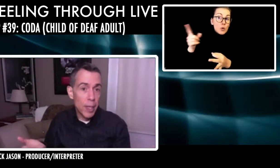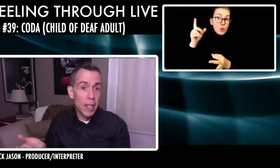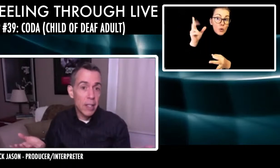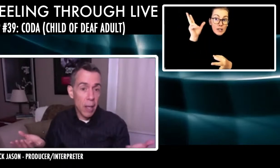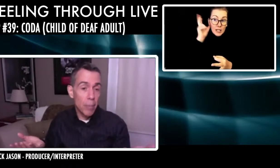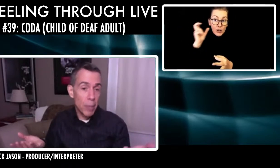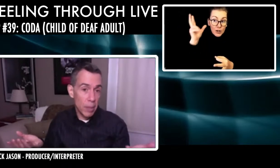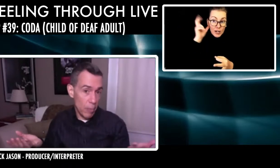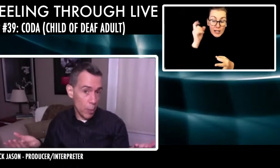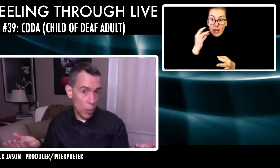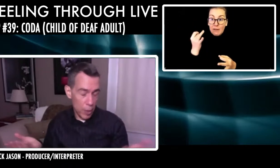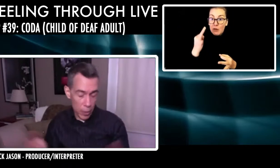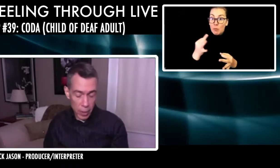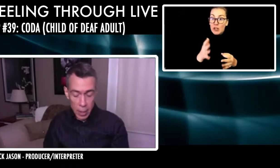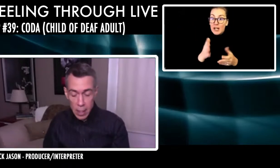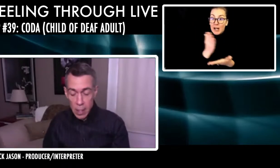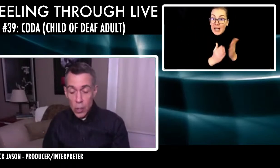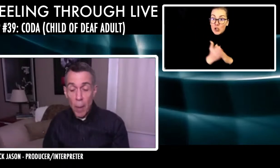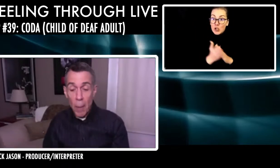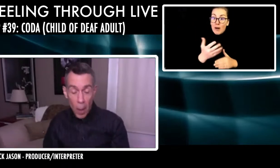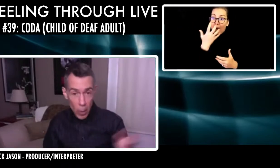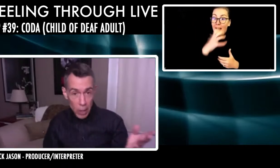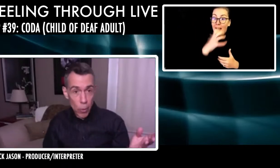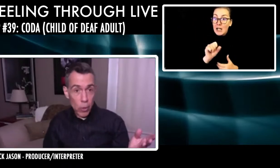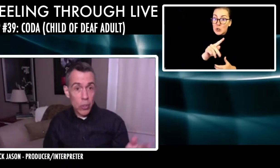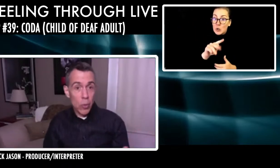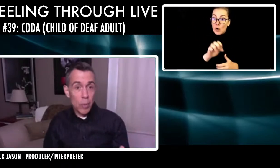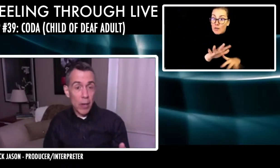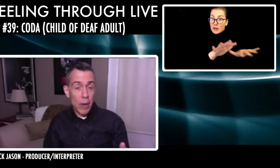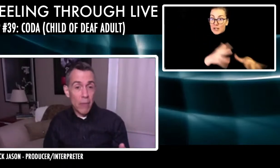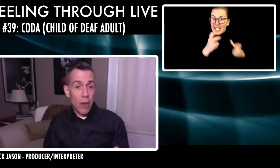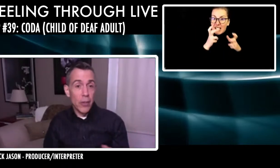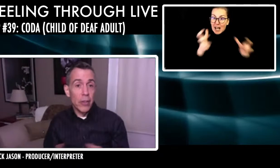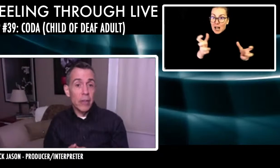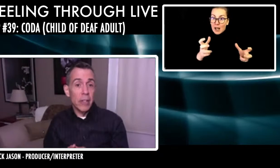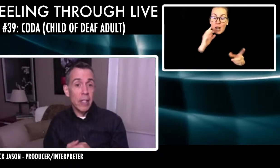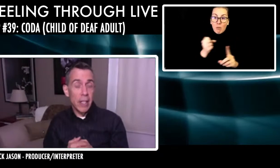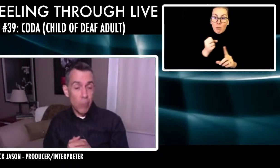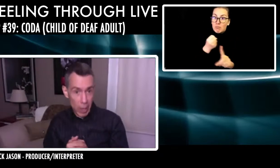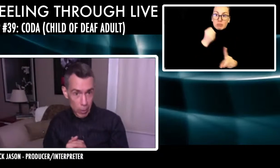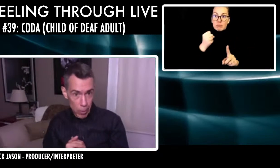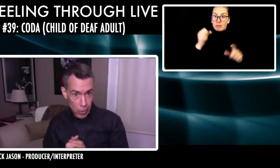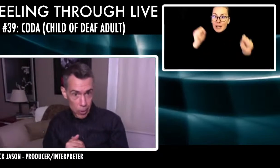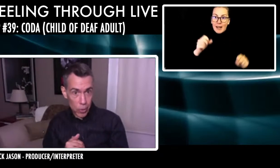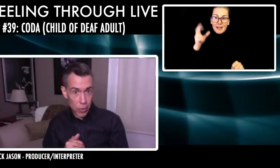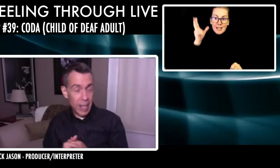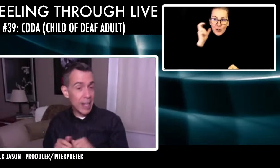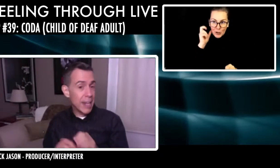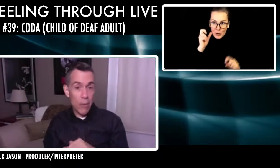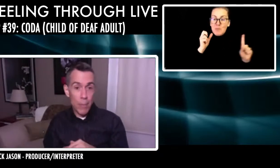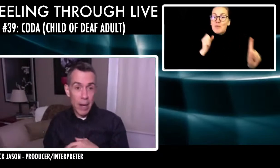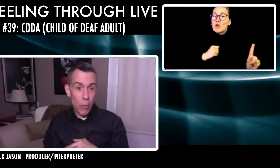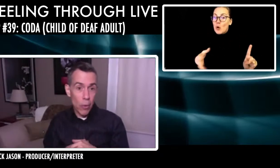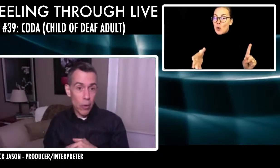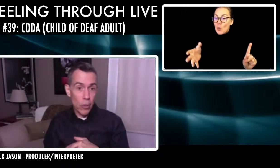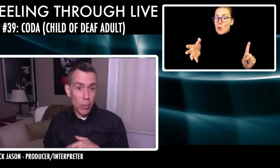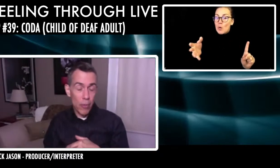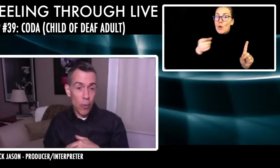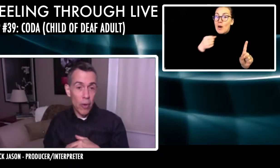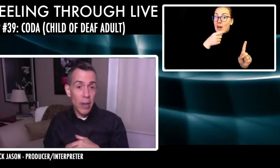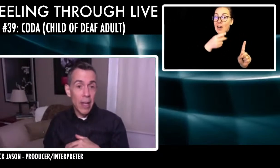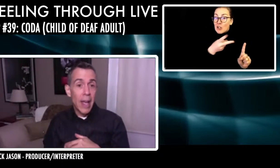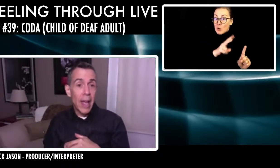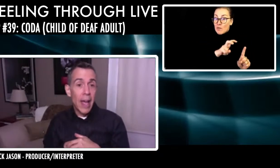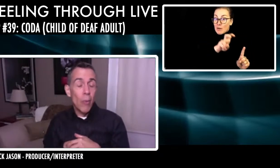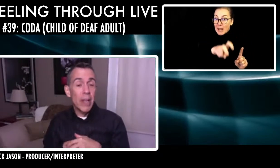mute because I thought deaf people were mute. So my mom went on the rollercoaster with my grandfather. He went on the rollercoaster with her. He'd never been on a rollercoaster